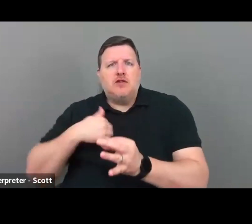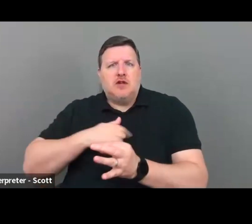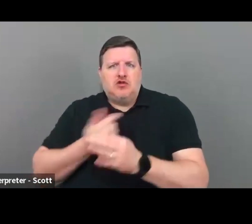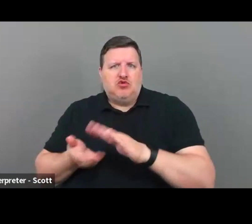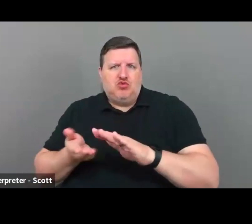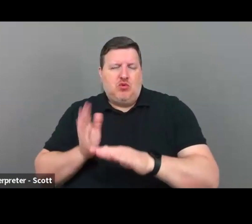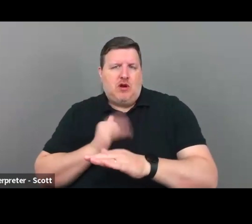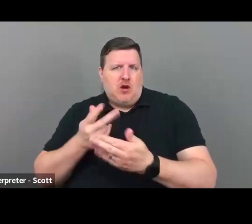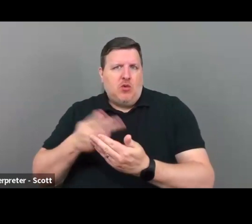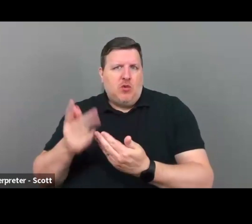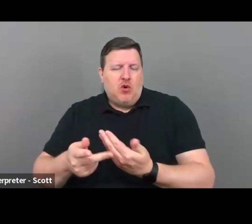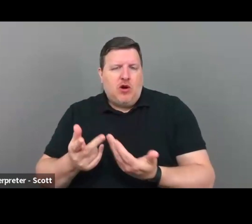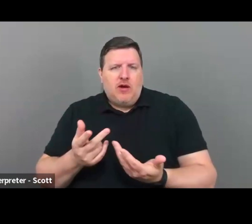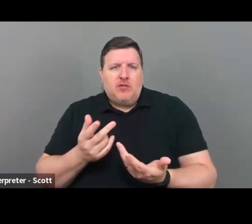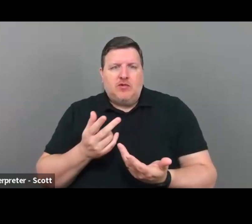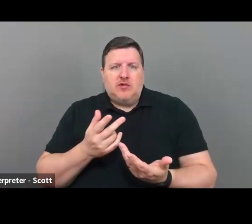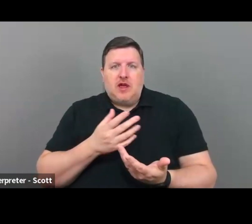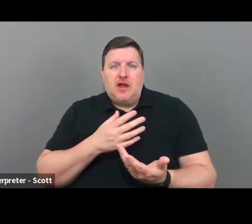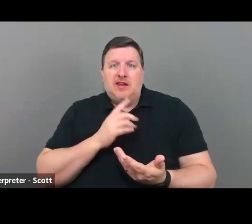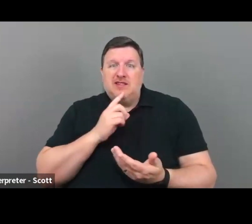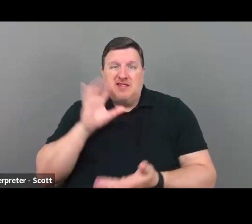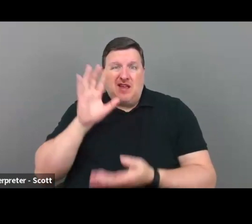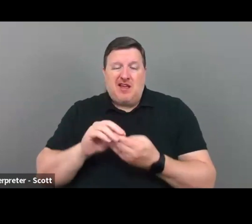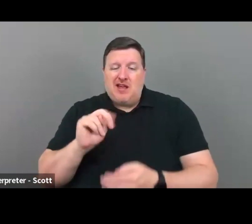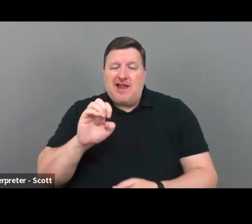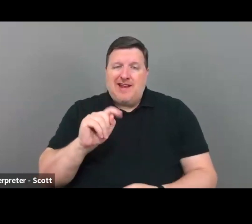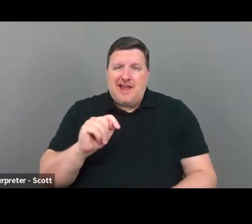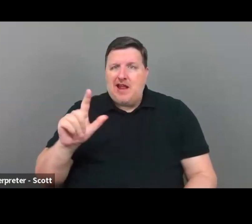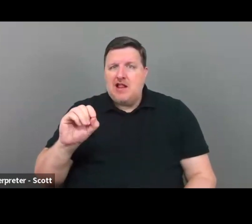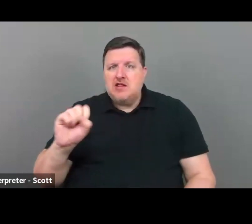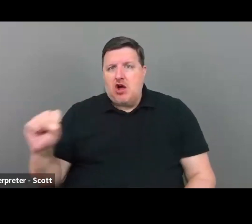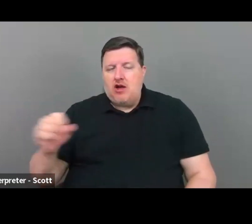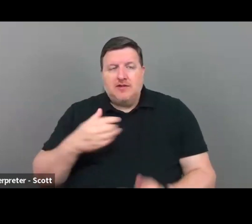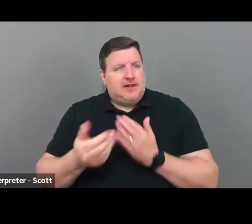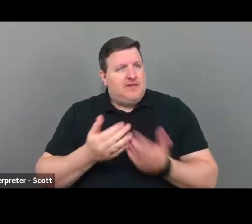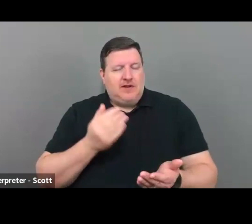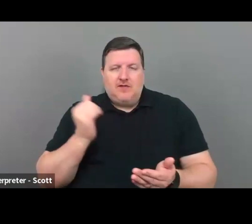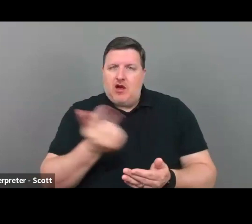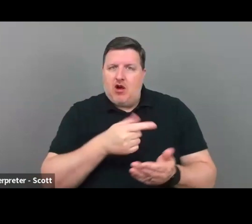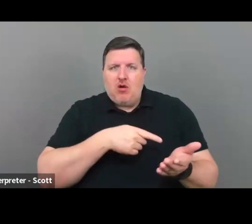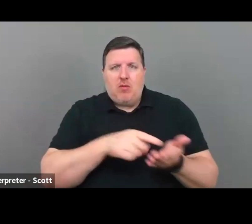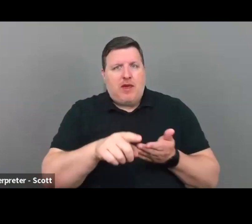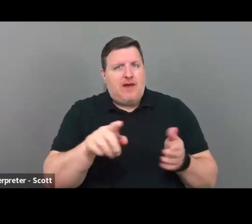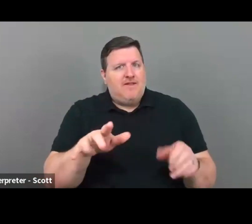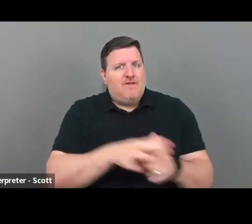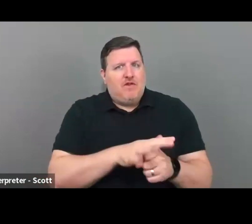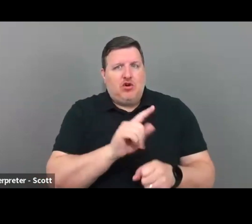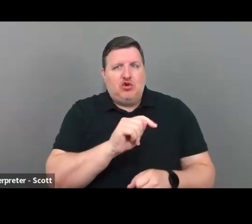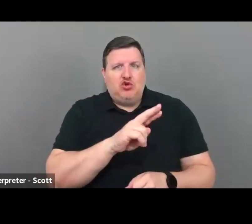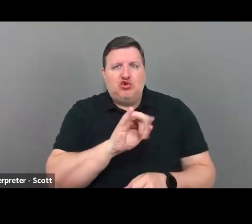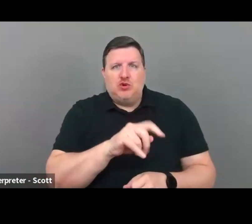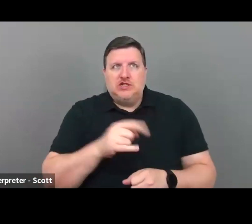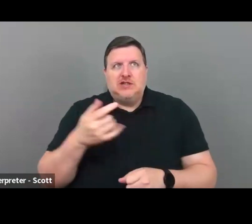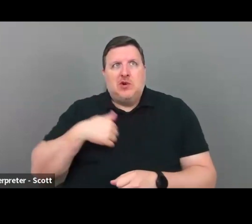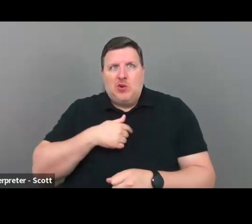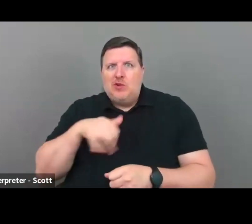And it's, it's, it's, a loss, a net loss, even if everyone paid full tuition, we'd still lose money. So we need to